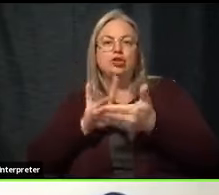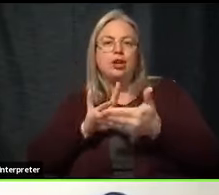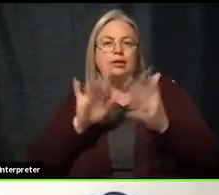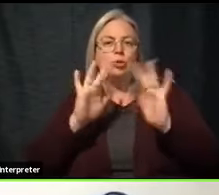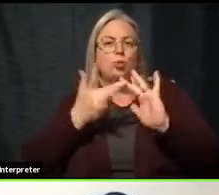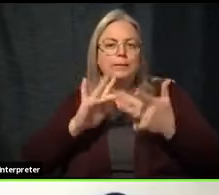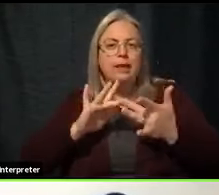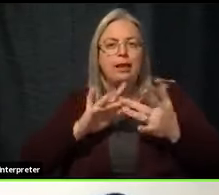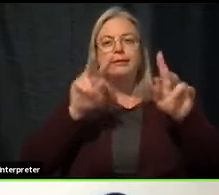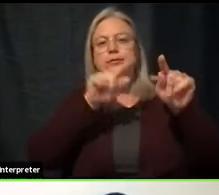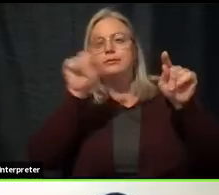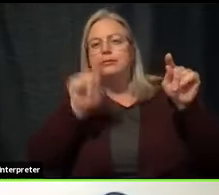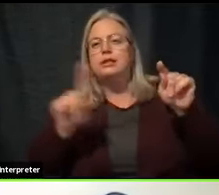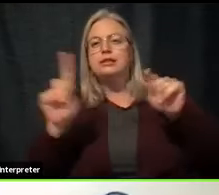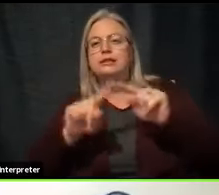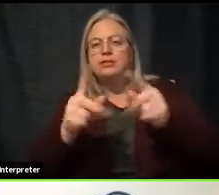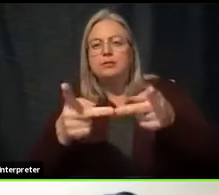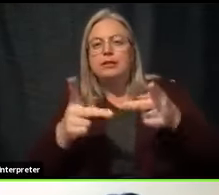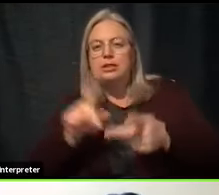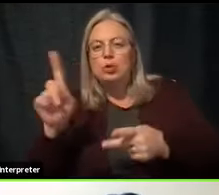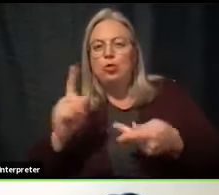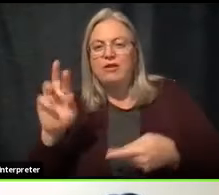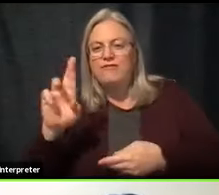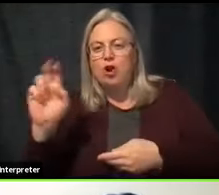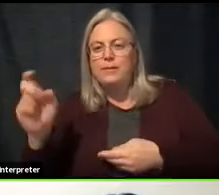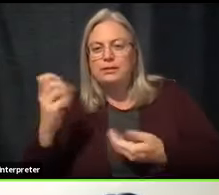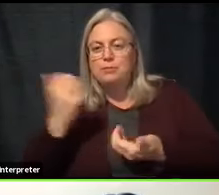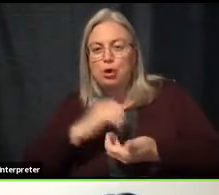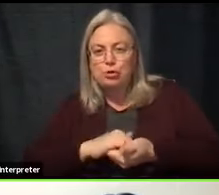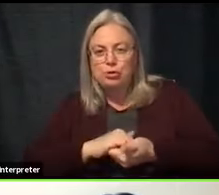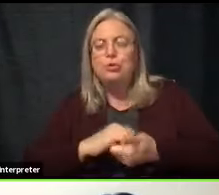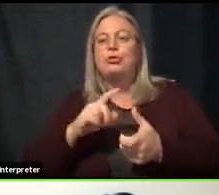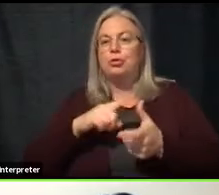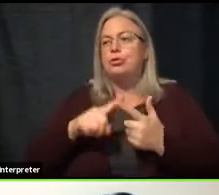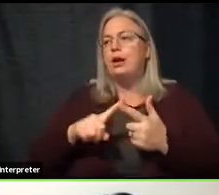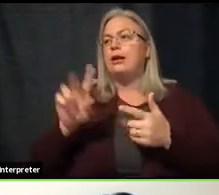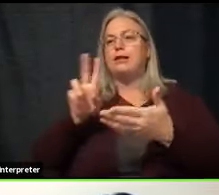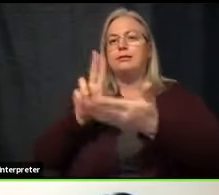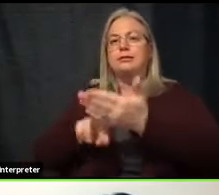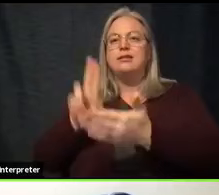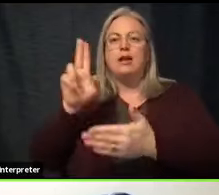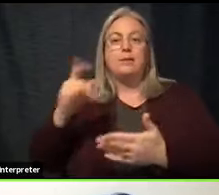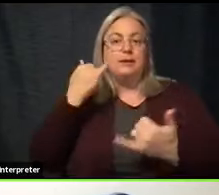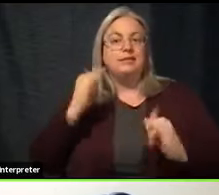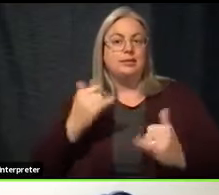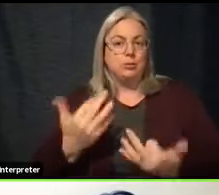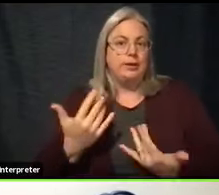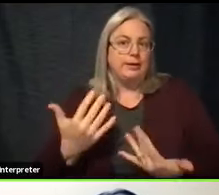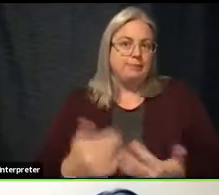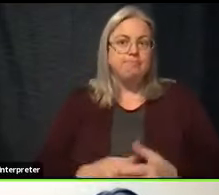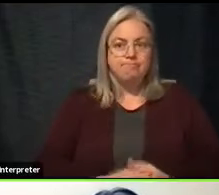at those different sites for our pharmacy partners, um, and see if you can get signed up through them if you're waiting for a vaccine.